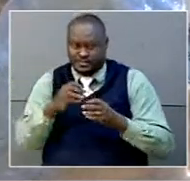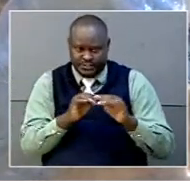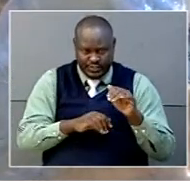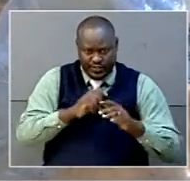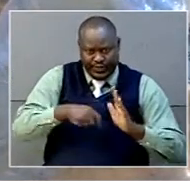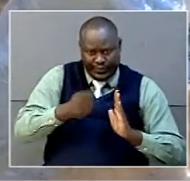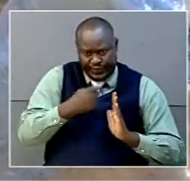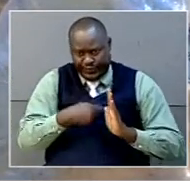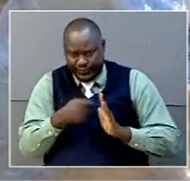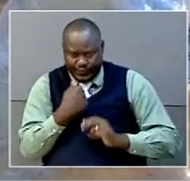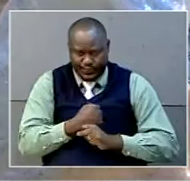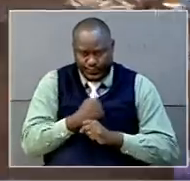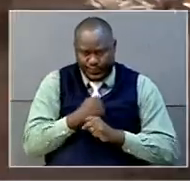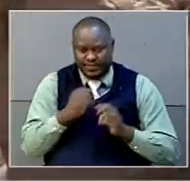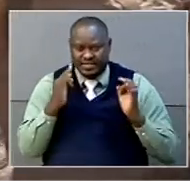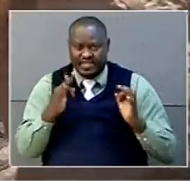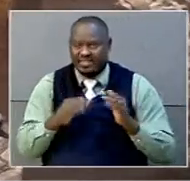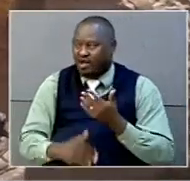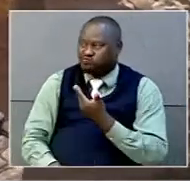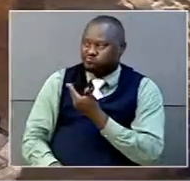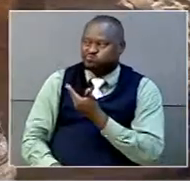the results are there for all to see.